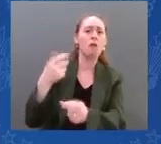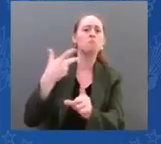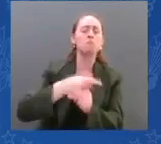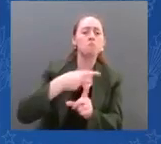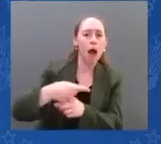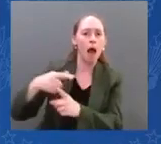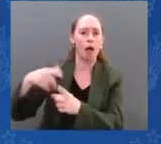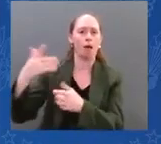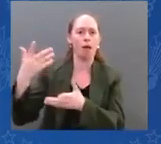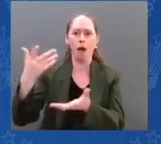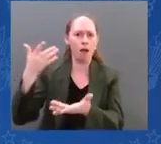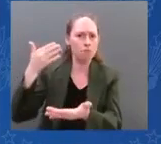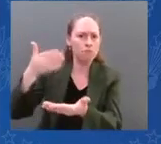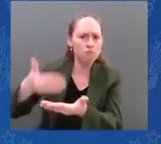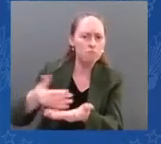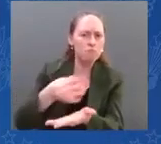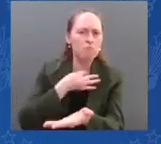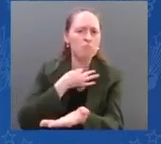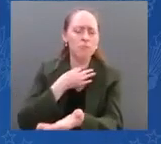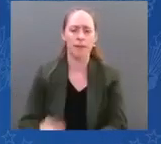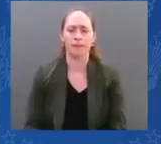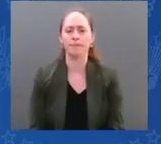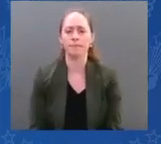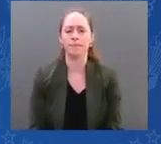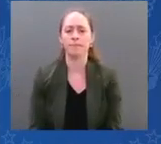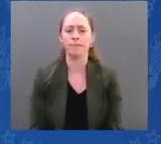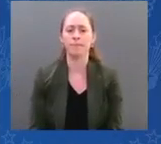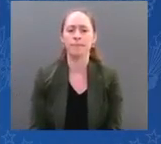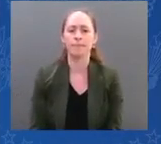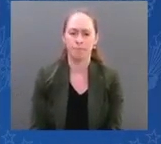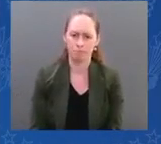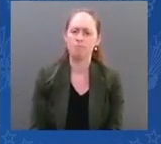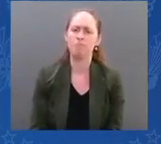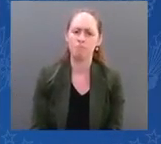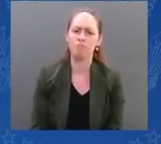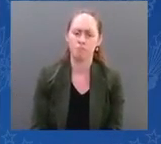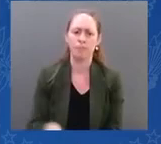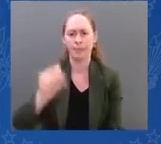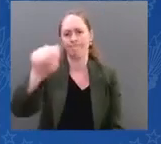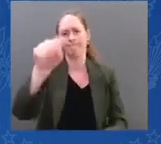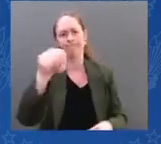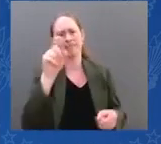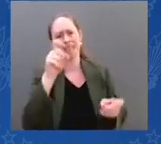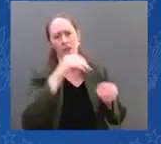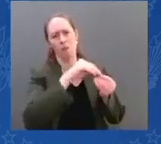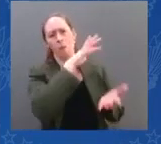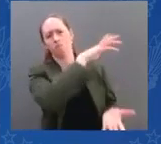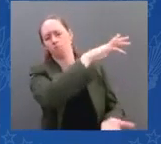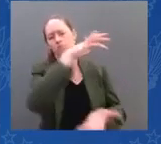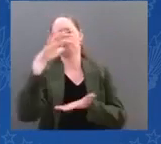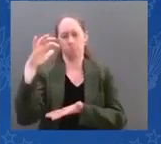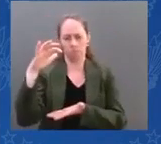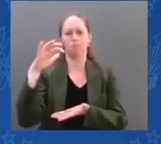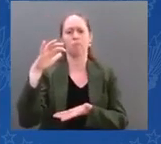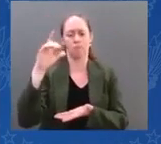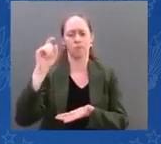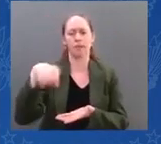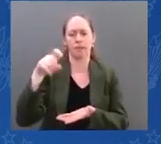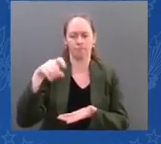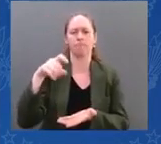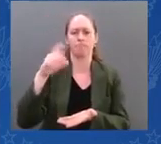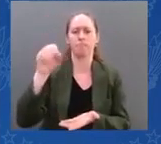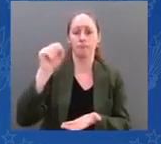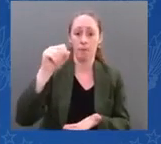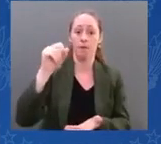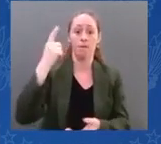this year we do need more money but we don't just need more money for vaccines for children eventually we need more money to